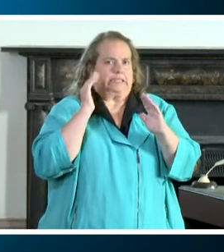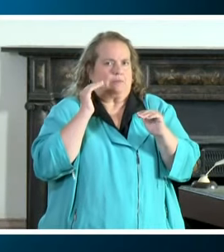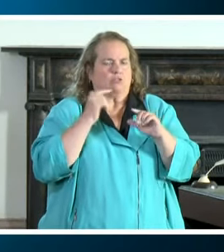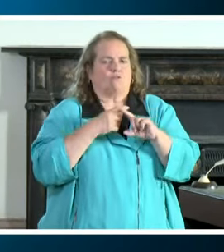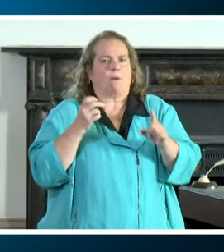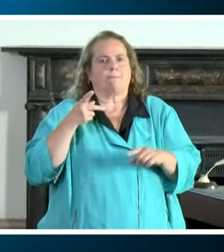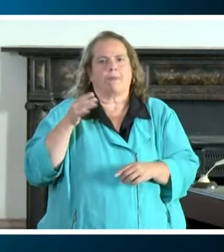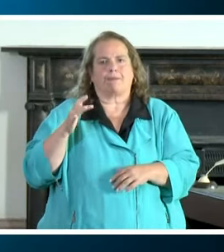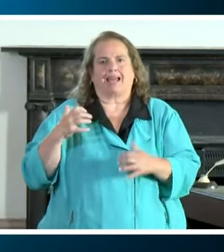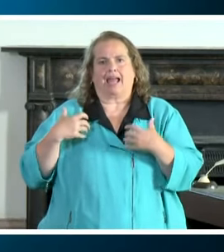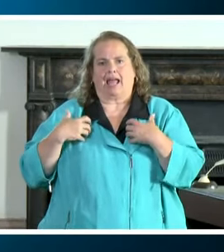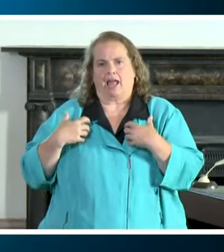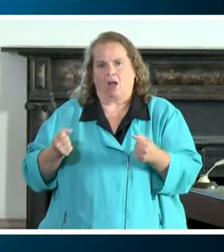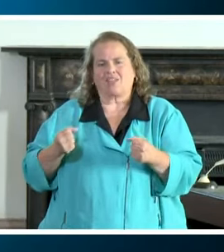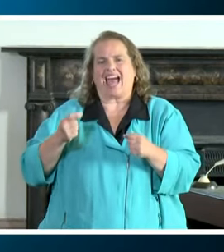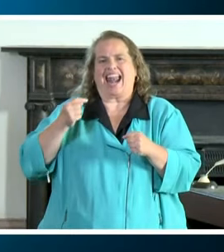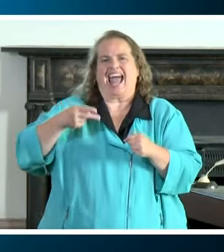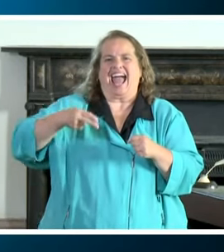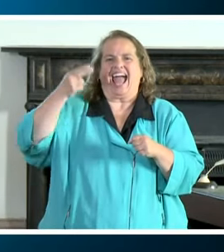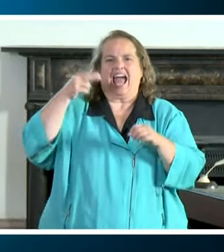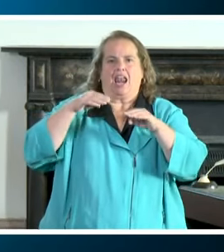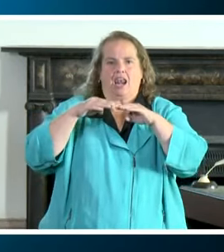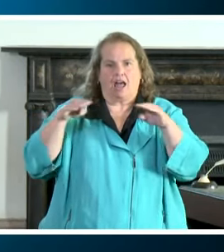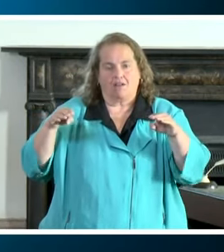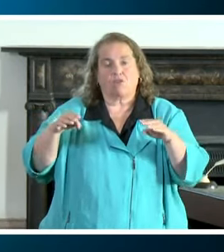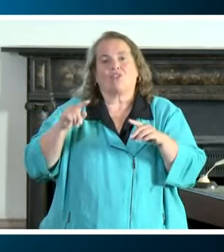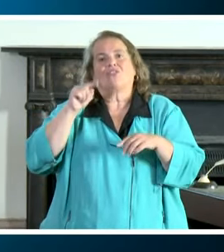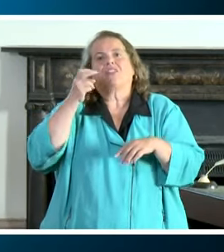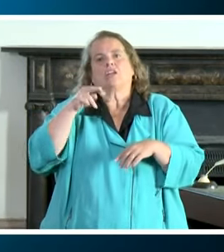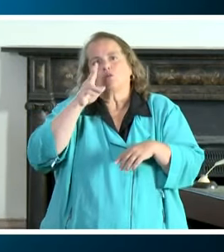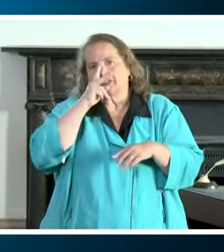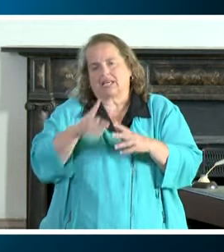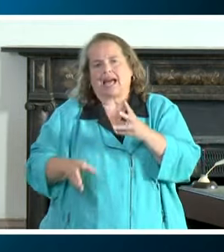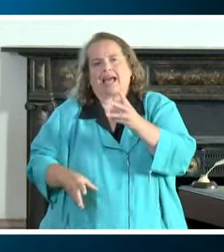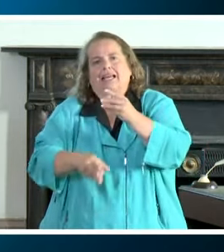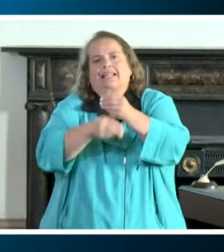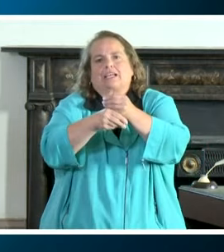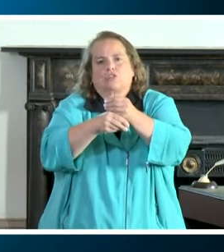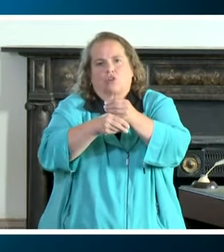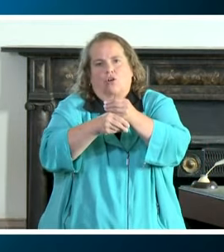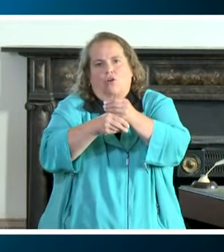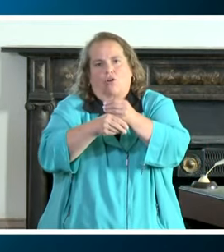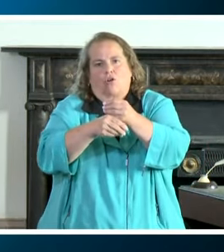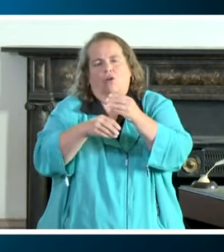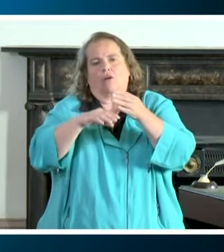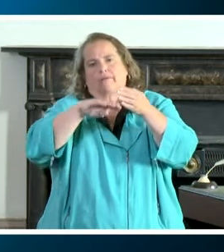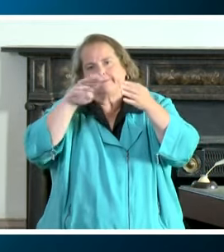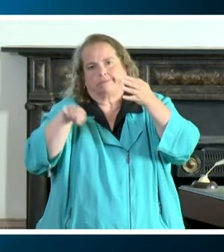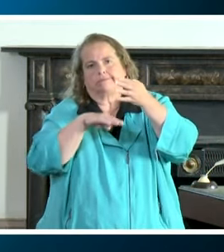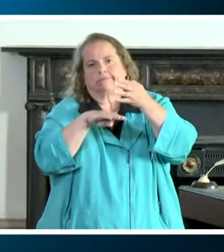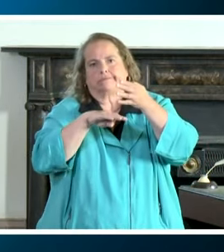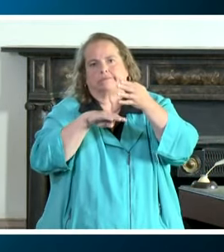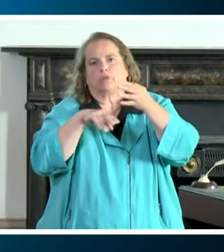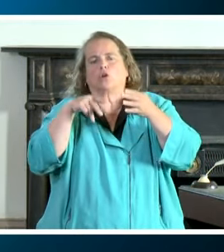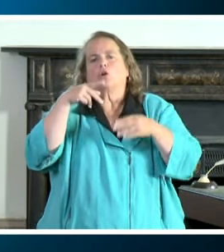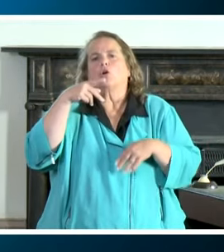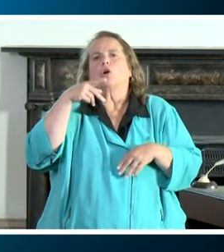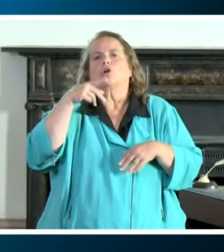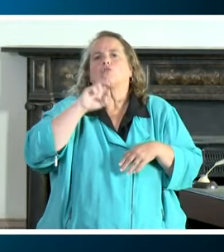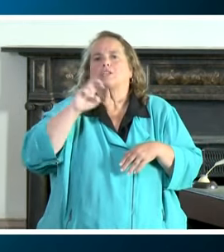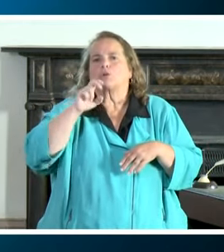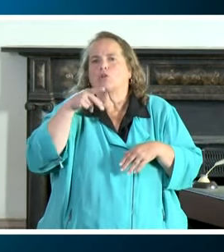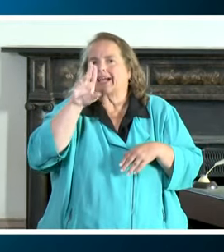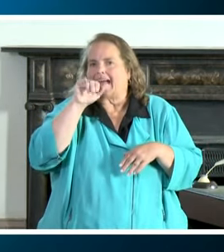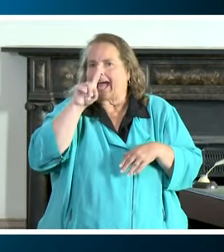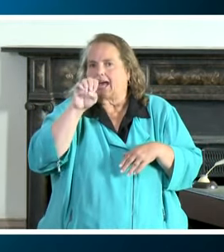from public health at a very high level. And then you're going to see that we're going to layer in this pupil transportation guidance document